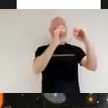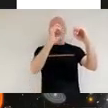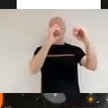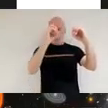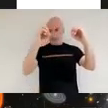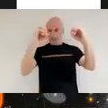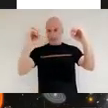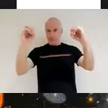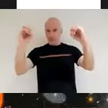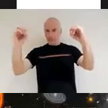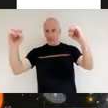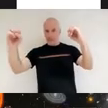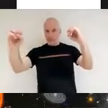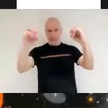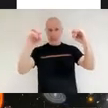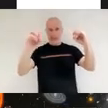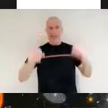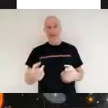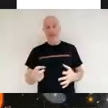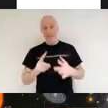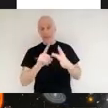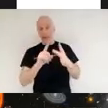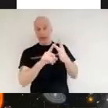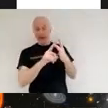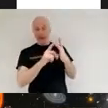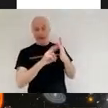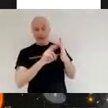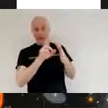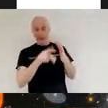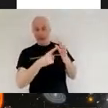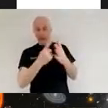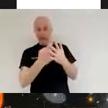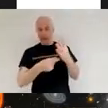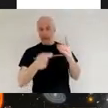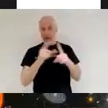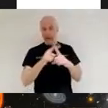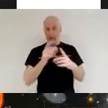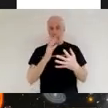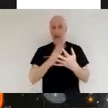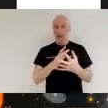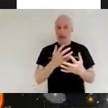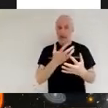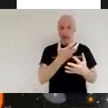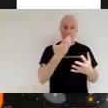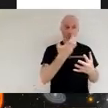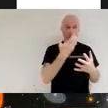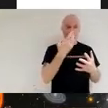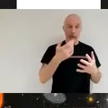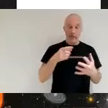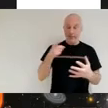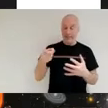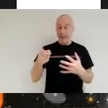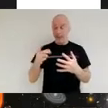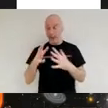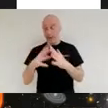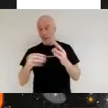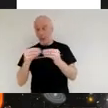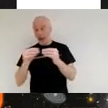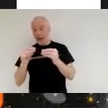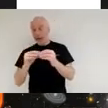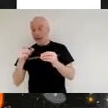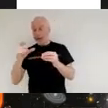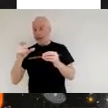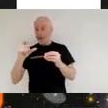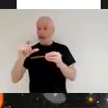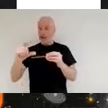infrared effectively being heat it needs to be very very cold it's a cryogenic telescope and it needs to be cooled